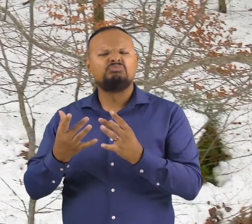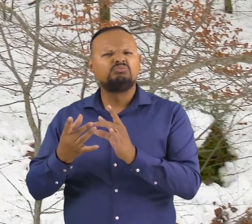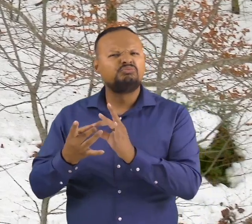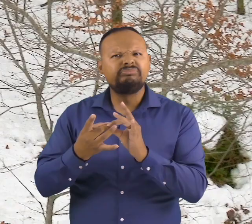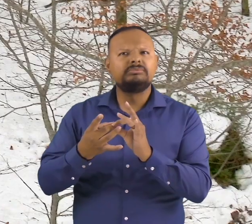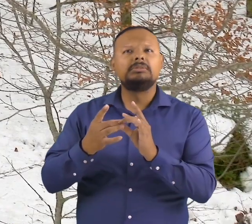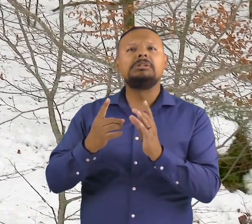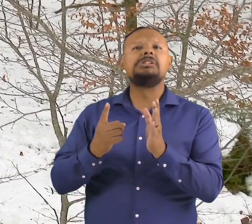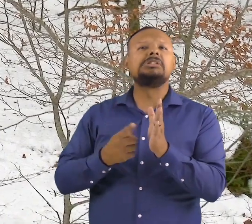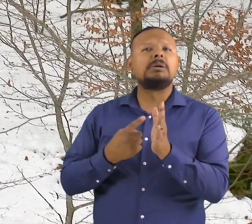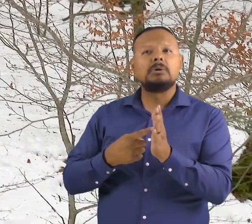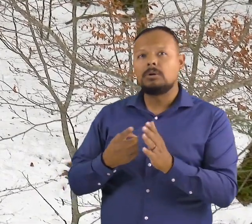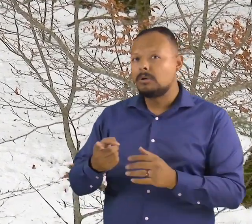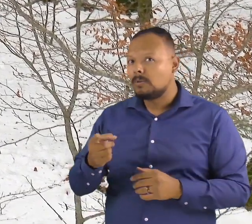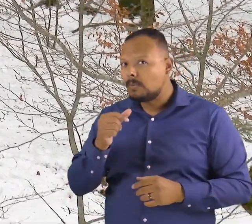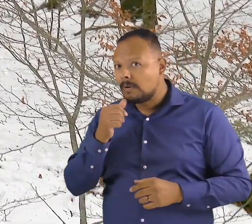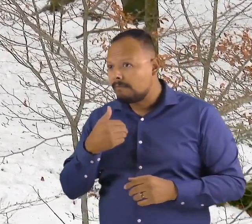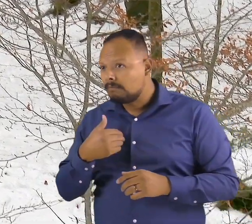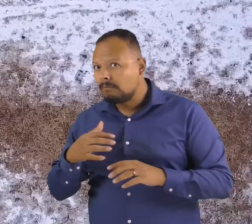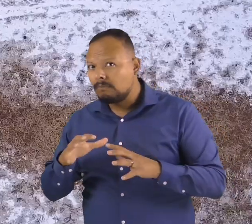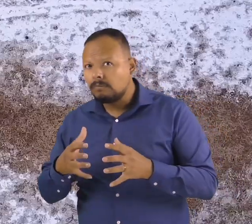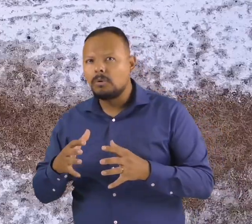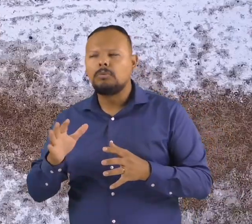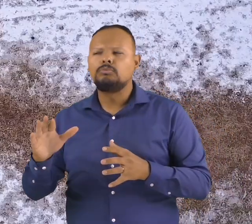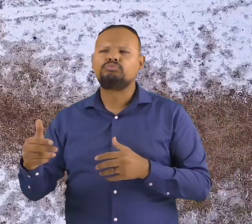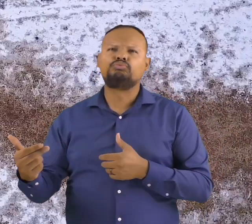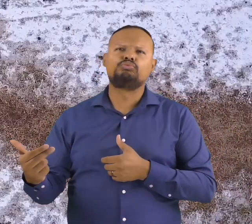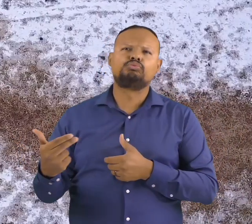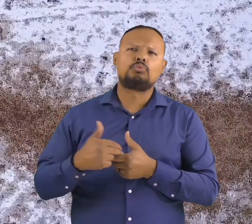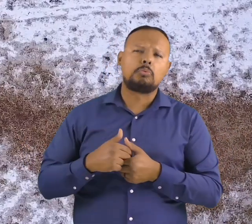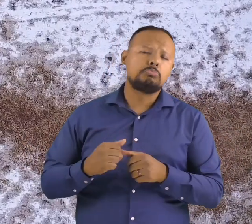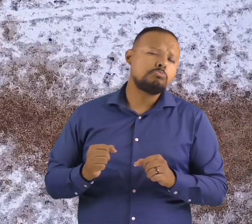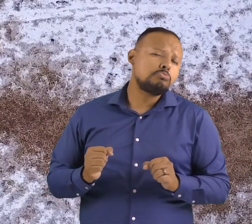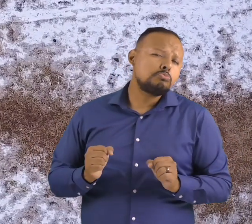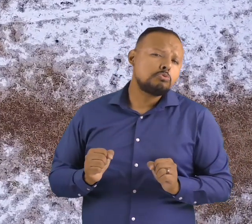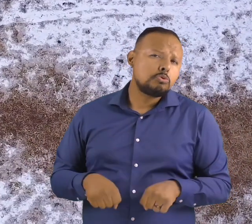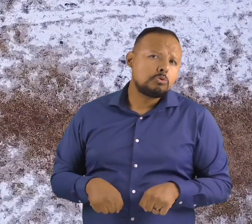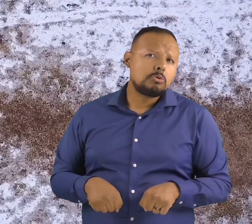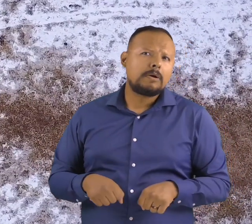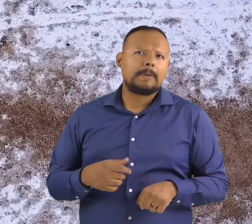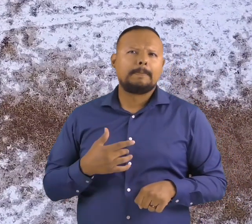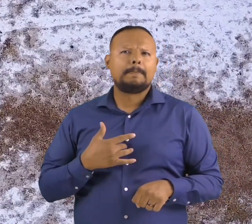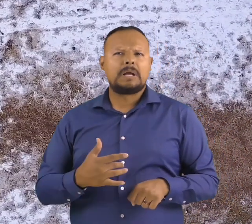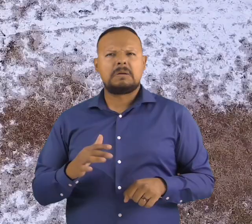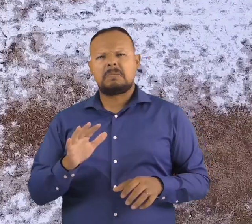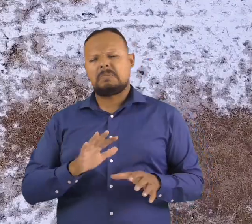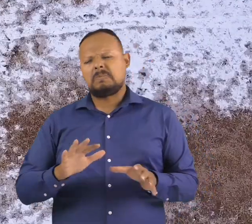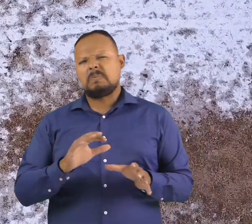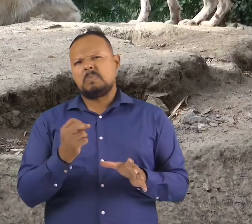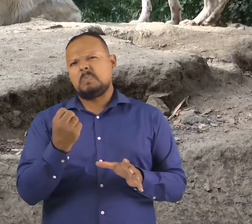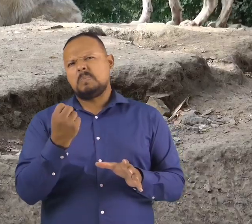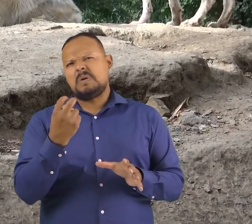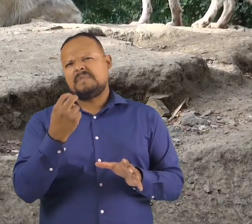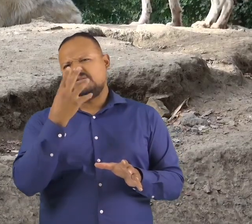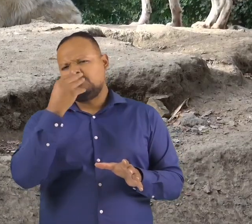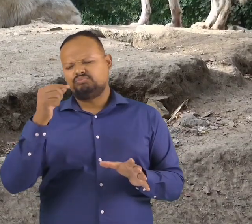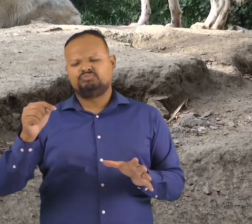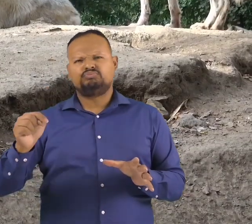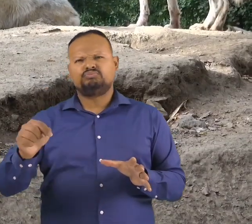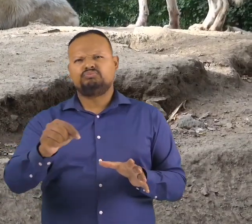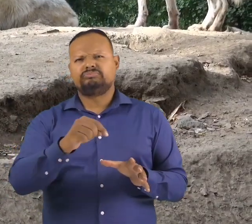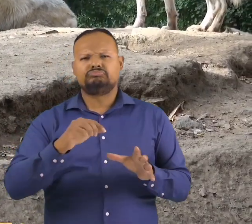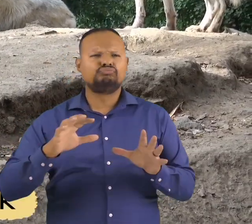but sometimes wolves that are not family join if they do not have a pack of their own. There